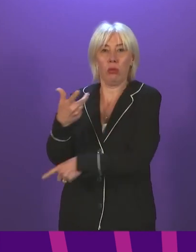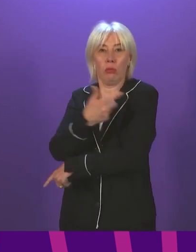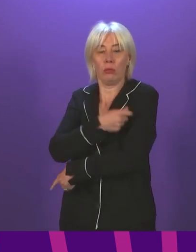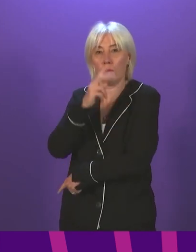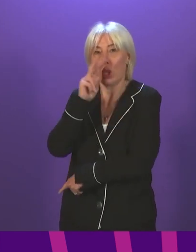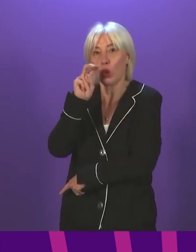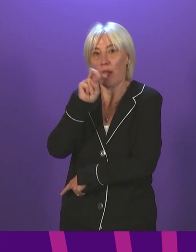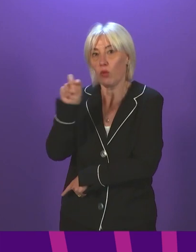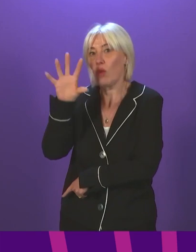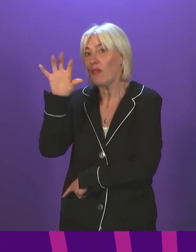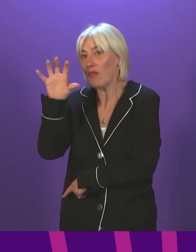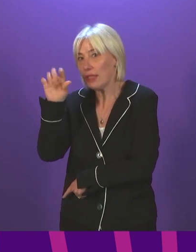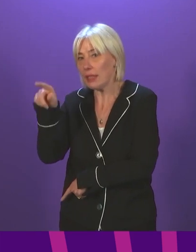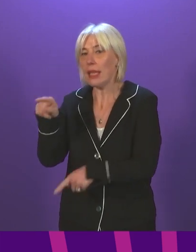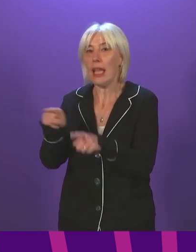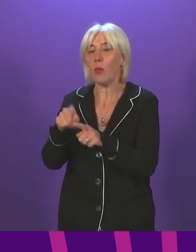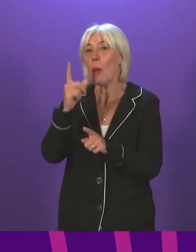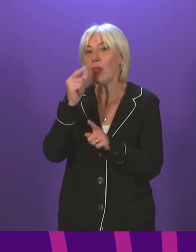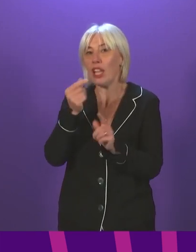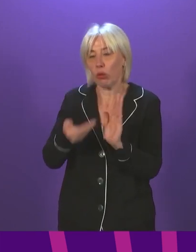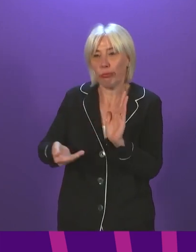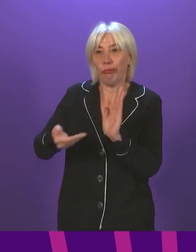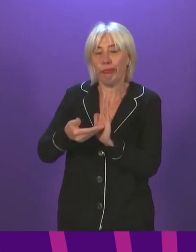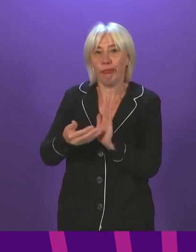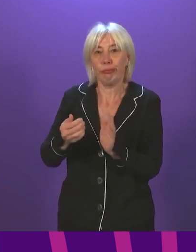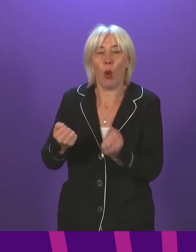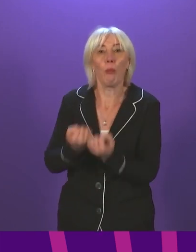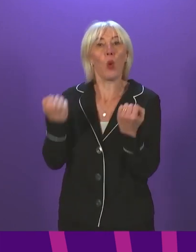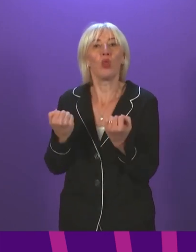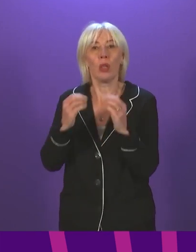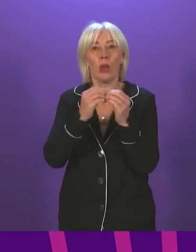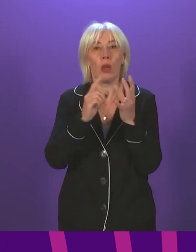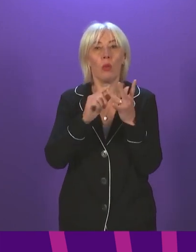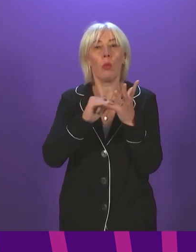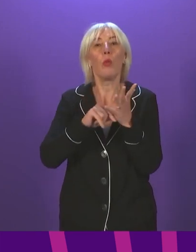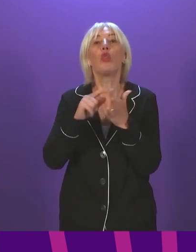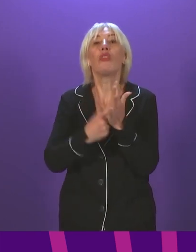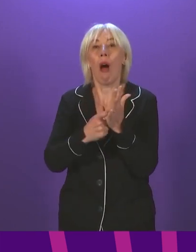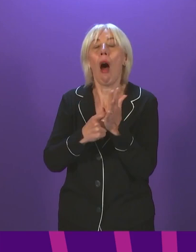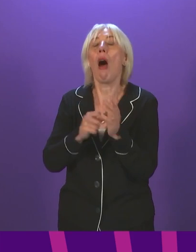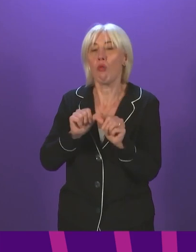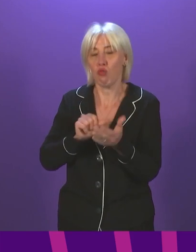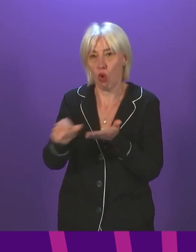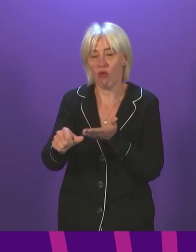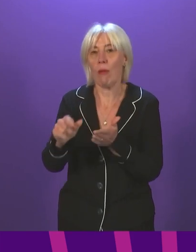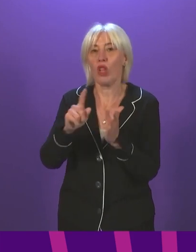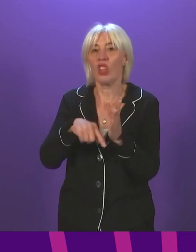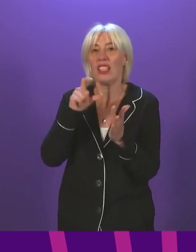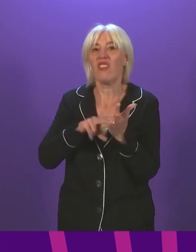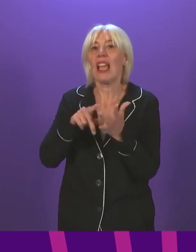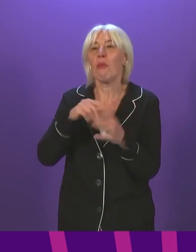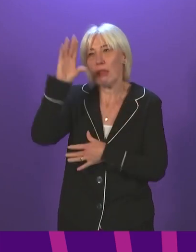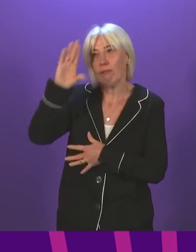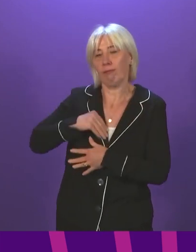12 to 15-year-olds and the issue of a vaccine booster programme, which we have received final JCVI advice on this morning.